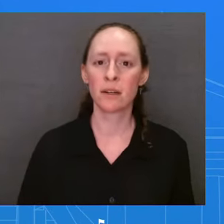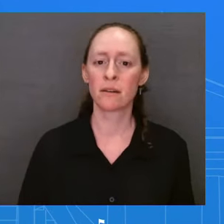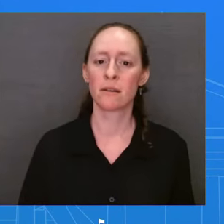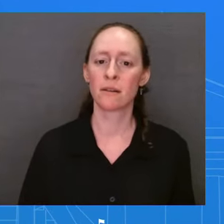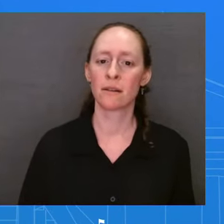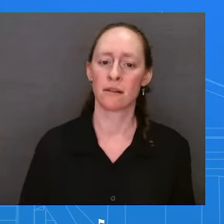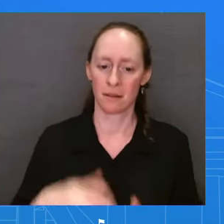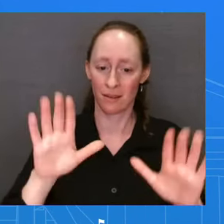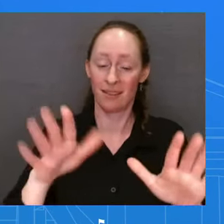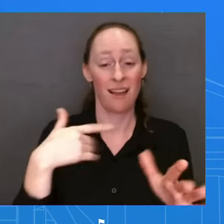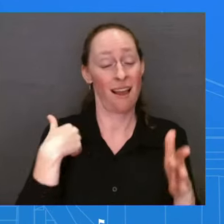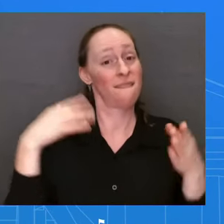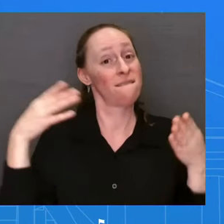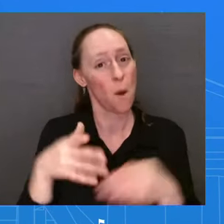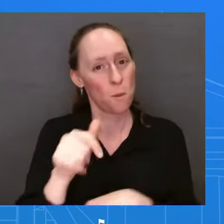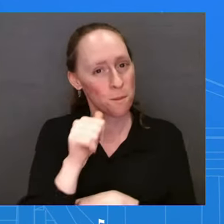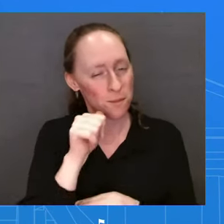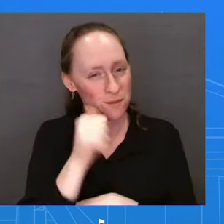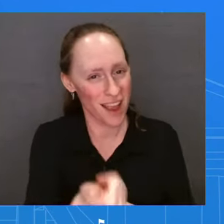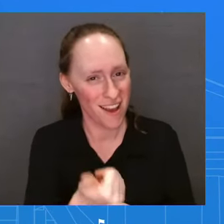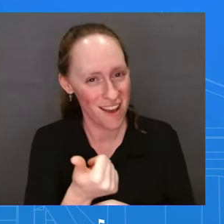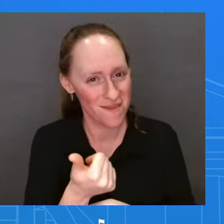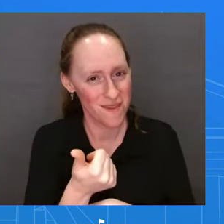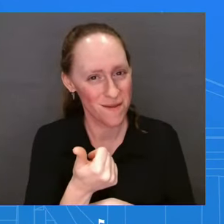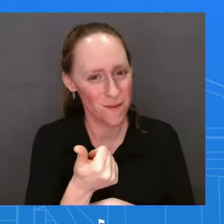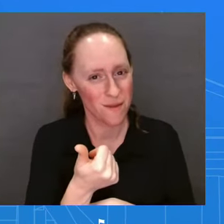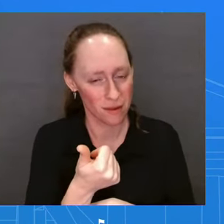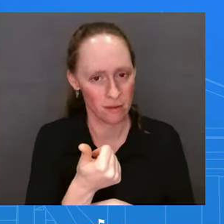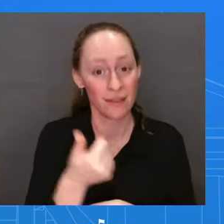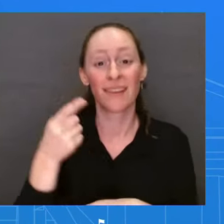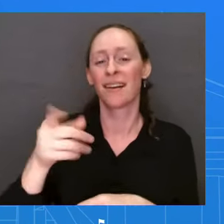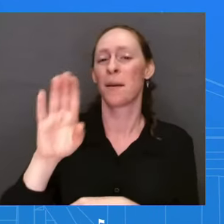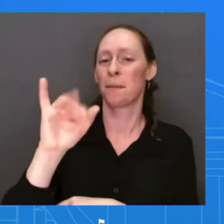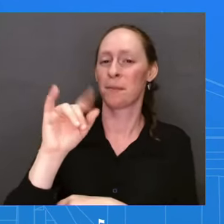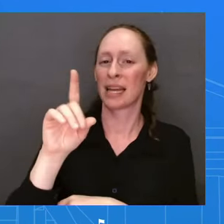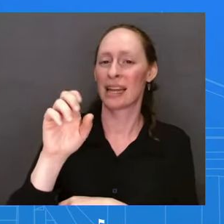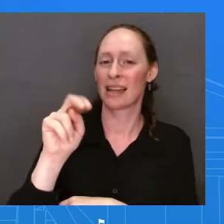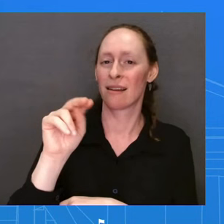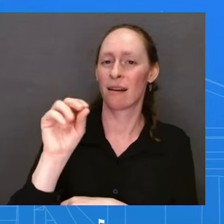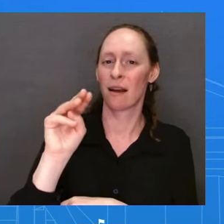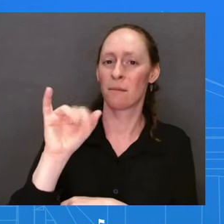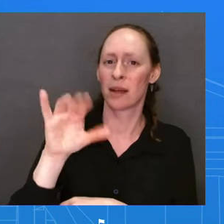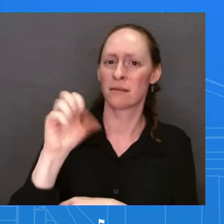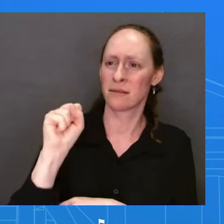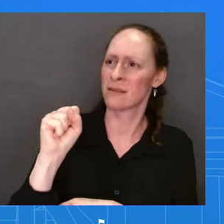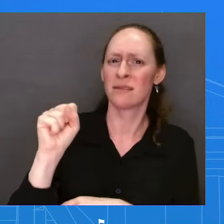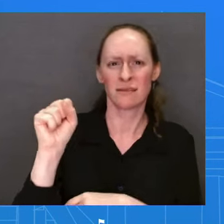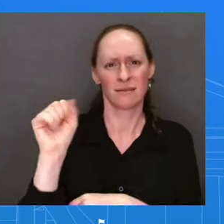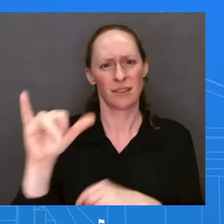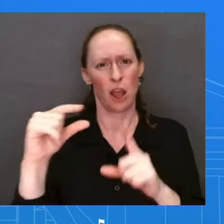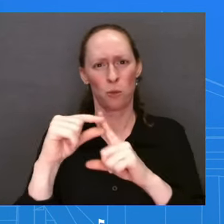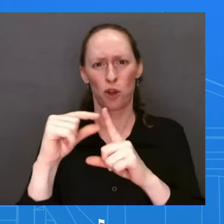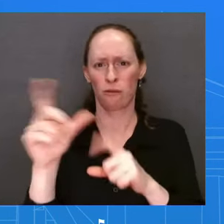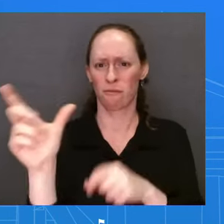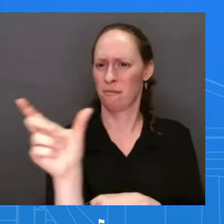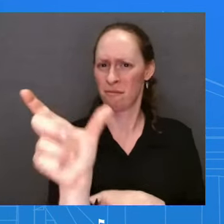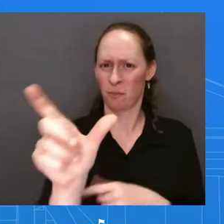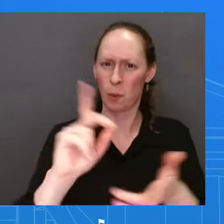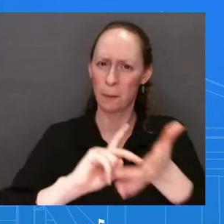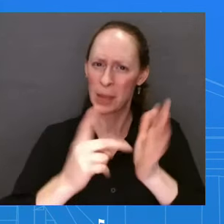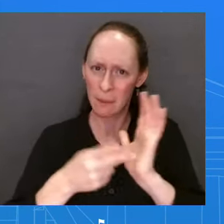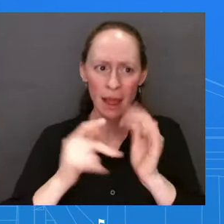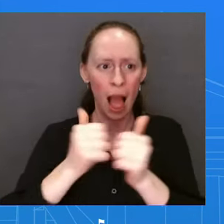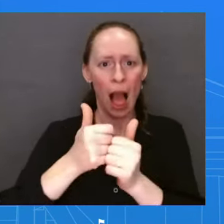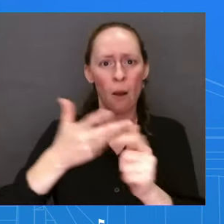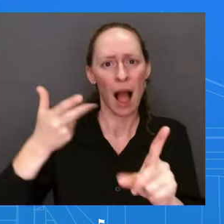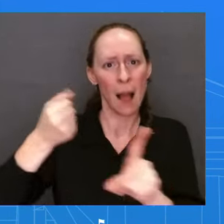to the American people about what that is, how it's taken shape, and how it's made a meaningful impact in their lives. That's what we're focused on for the